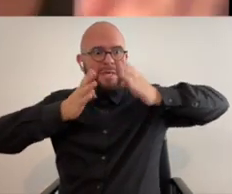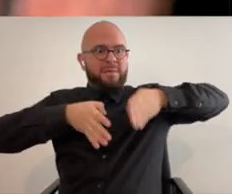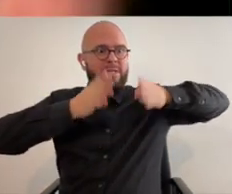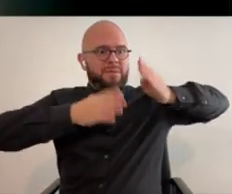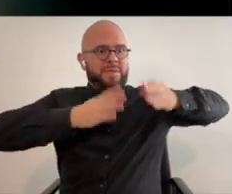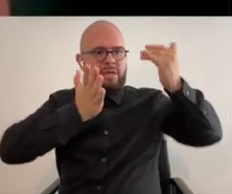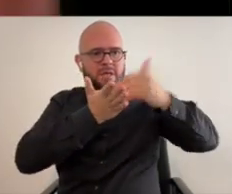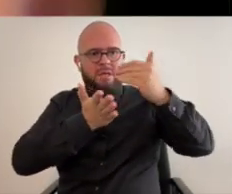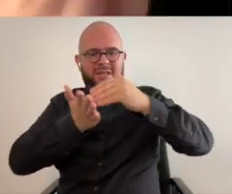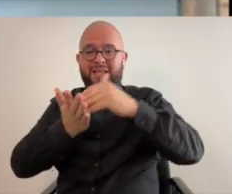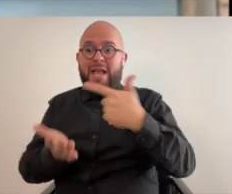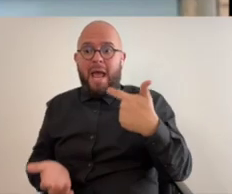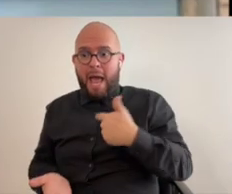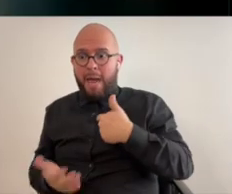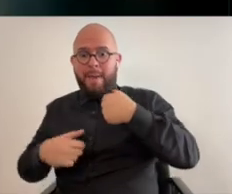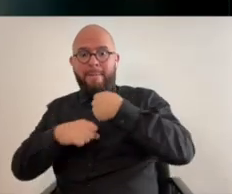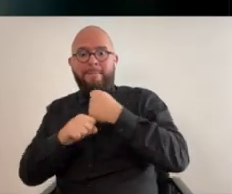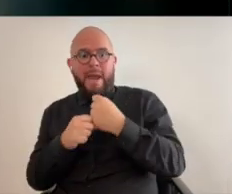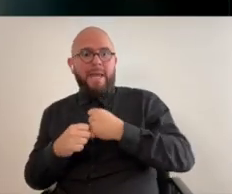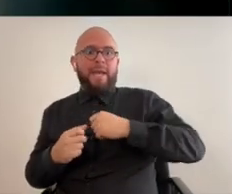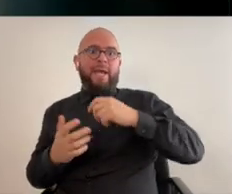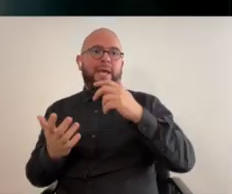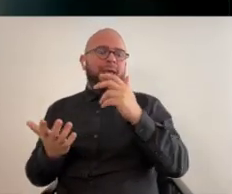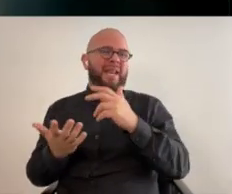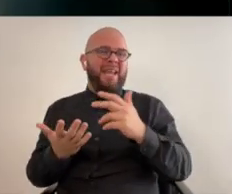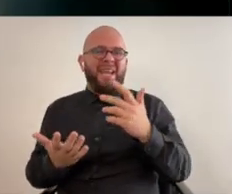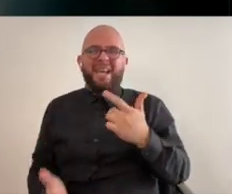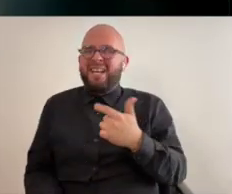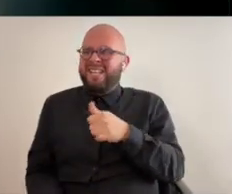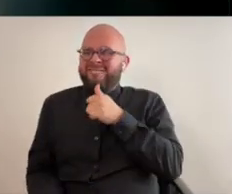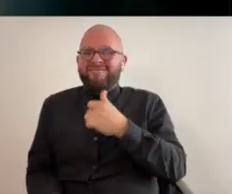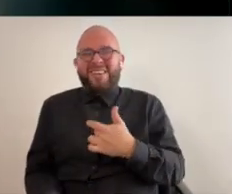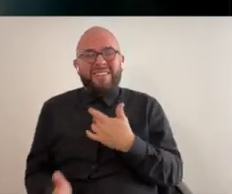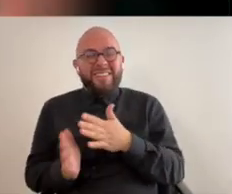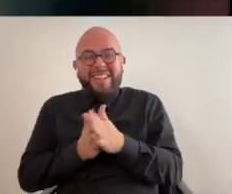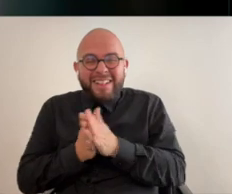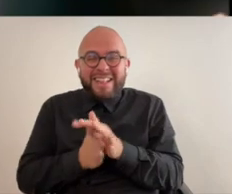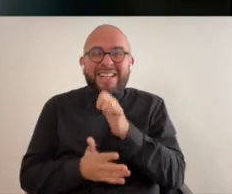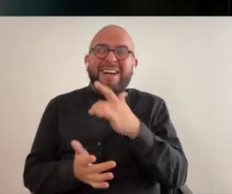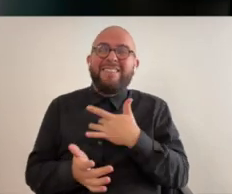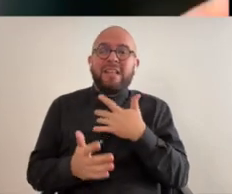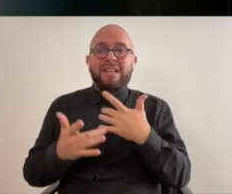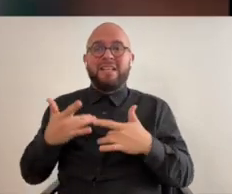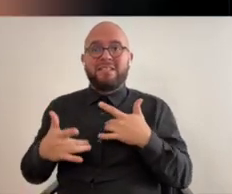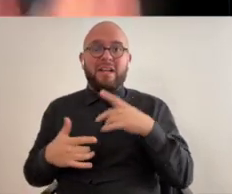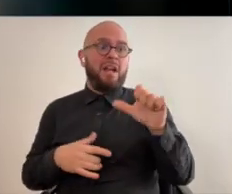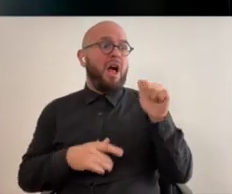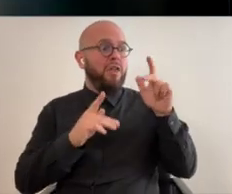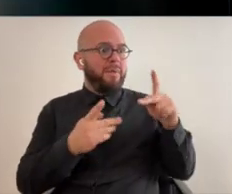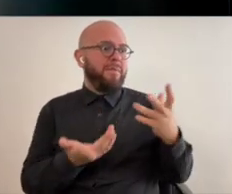buildings or whatever i don't get excited about when i'm making it when i see someone else has made it great but